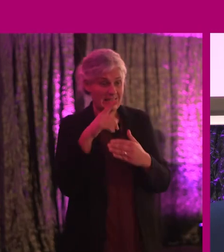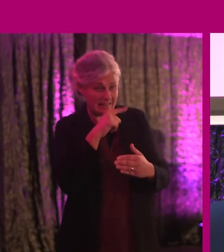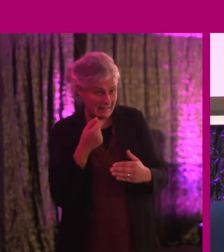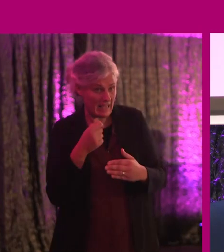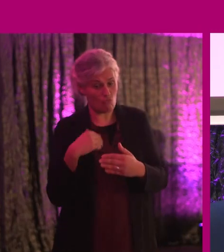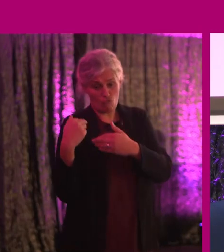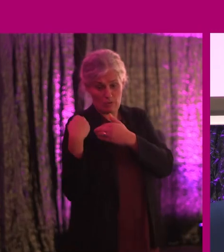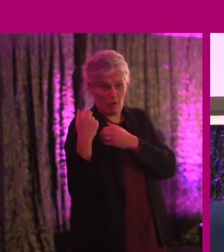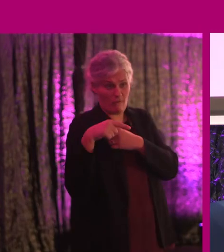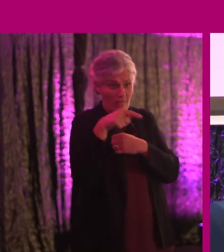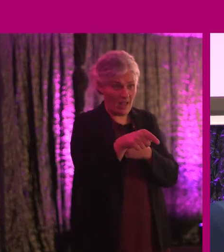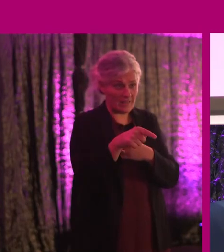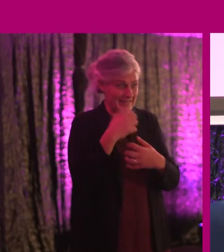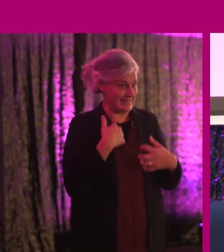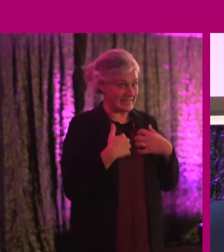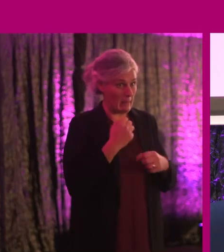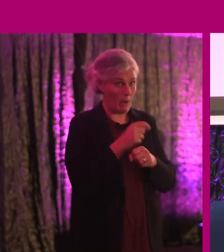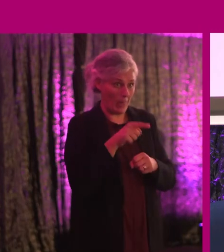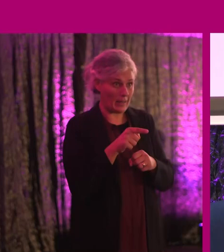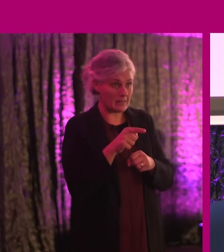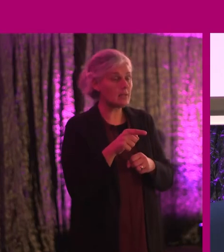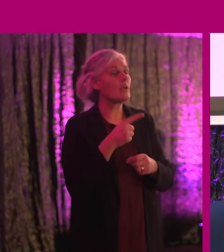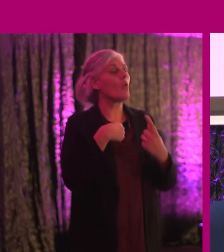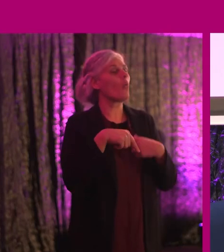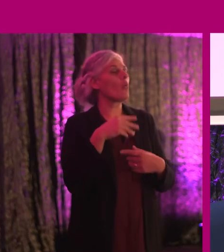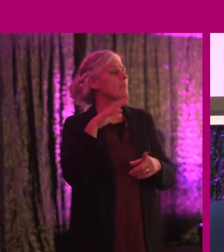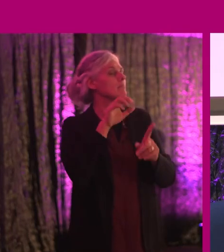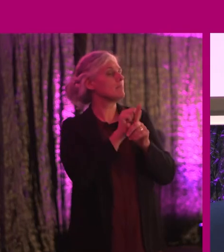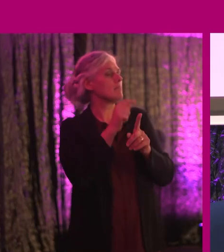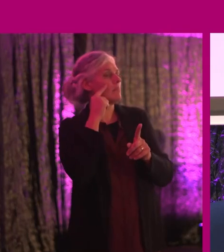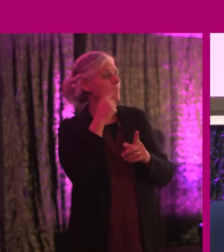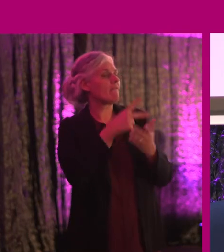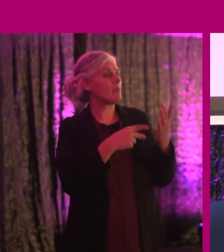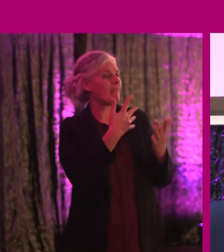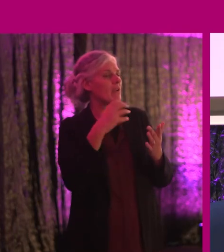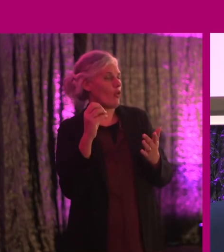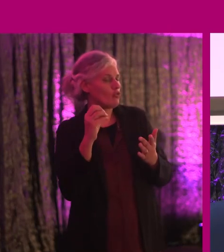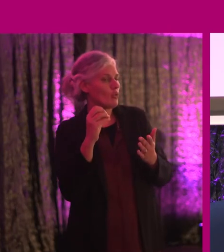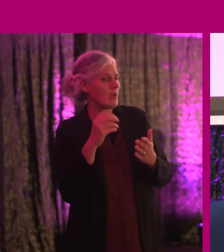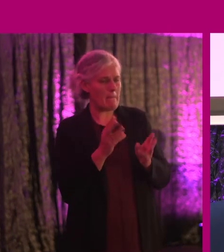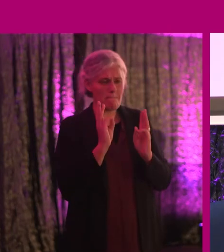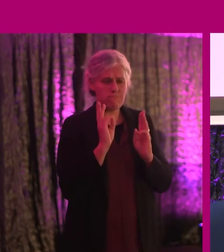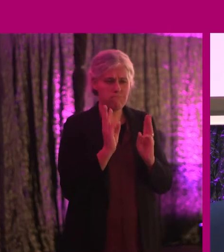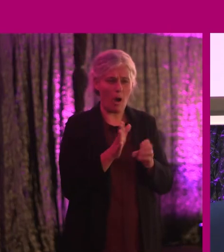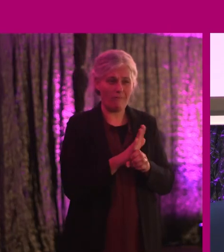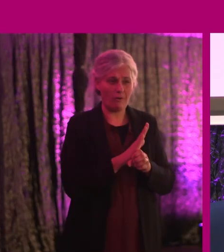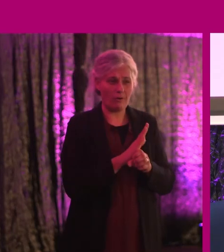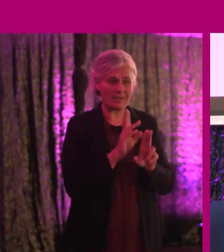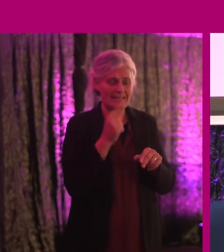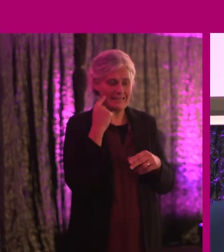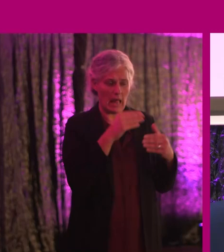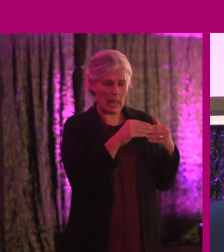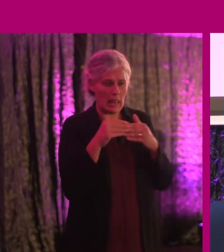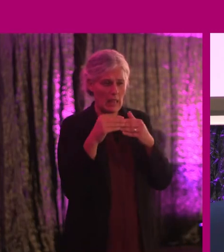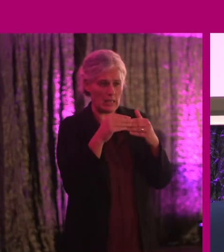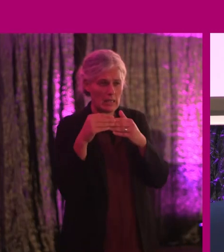responsible for it or being excited about it. So what we've seen in the Valuable 500, and this is so powerful, you see leaders coming